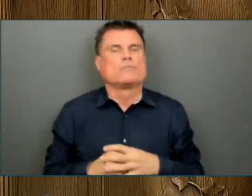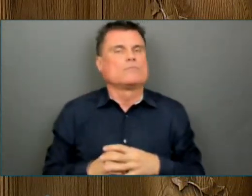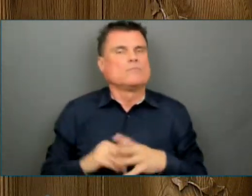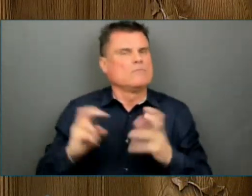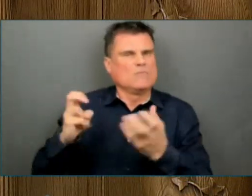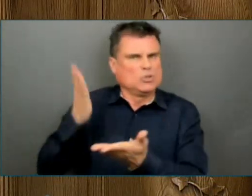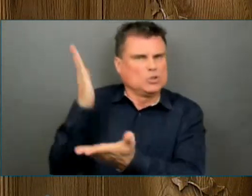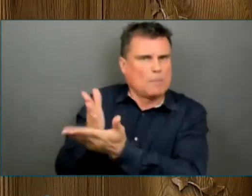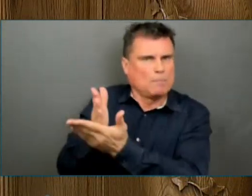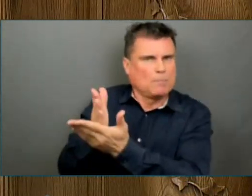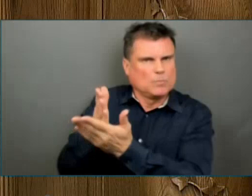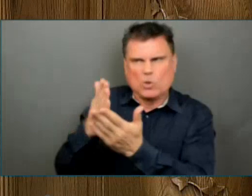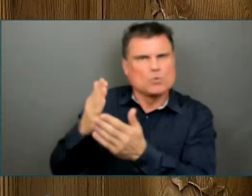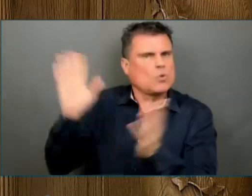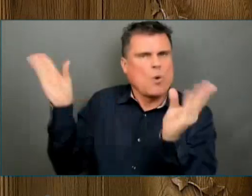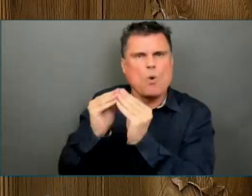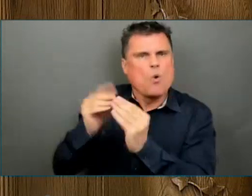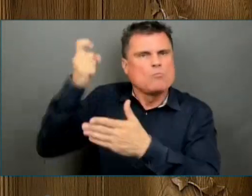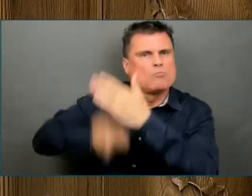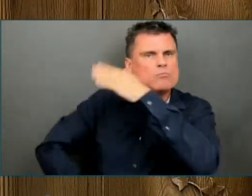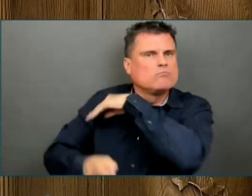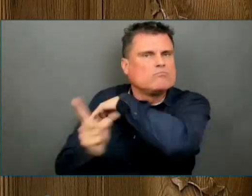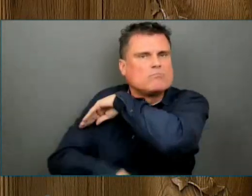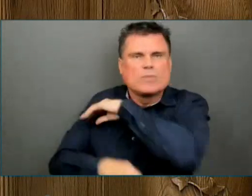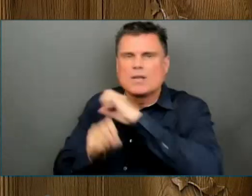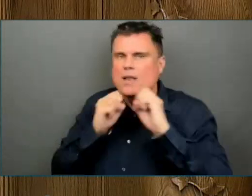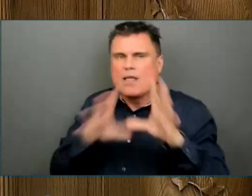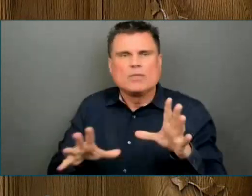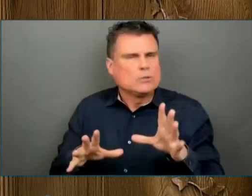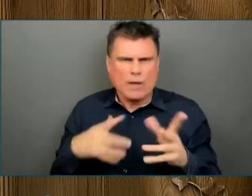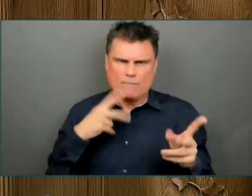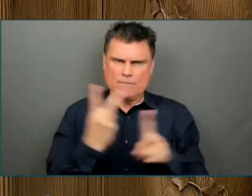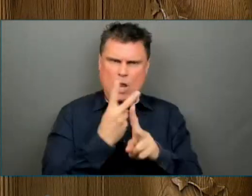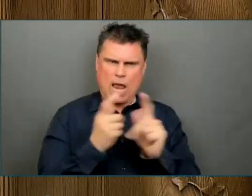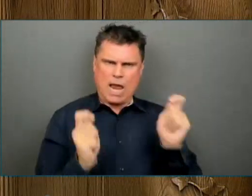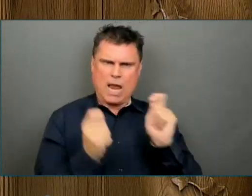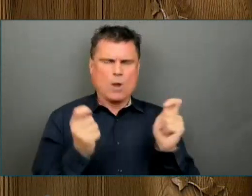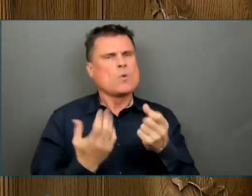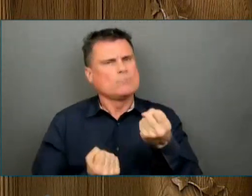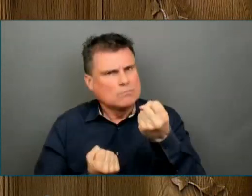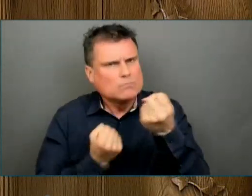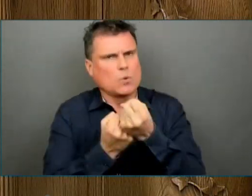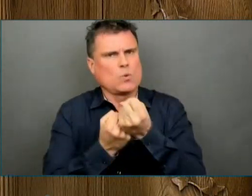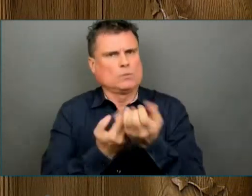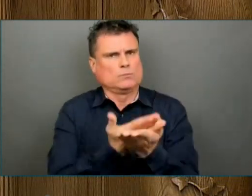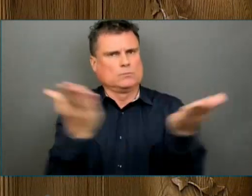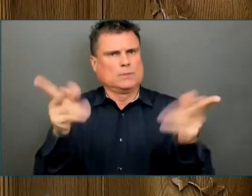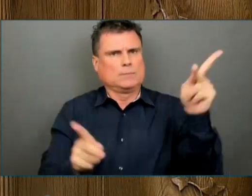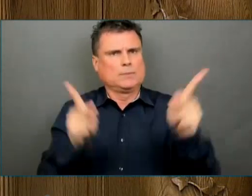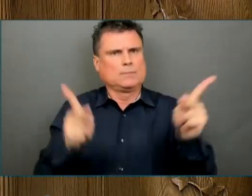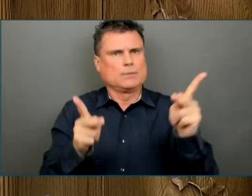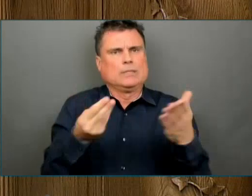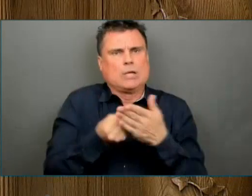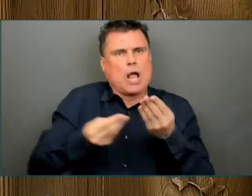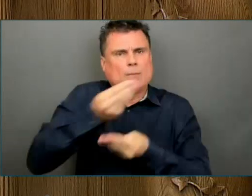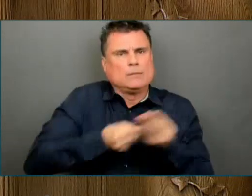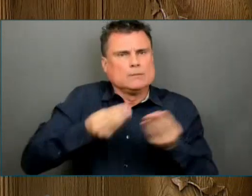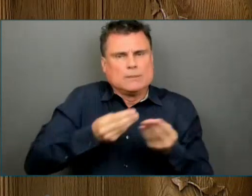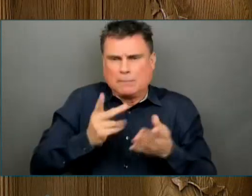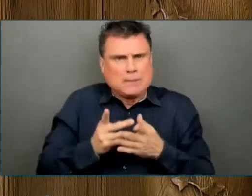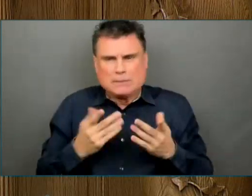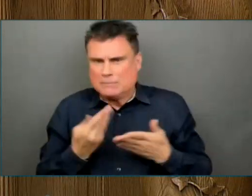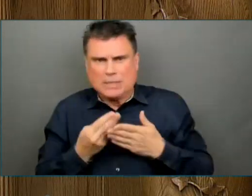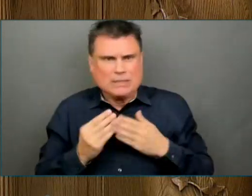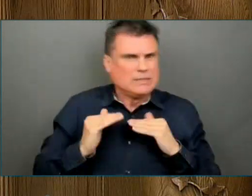skyrocketing housing prices by introducing a speculation tax that has helped turn 18,000 empty